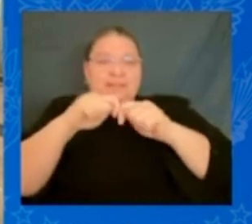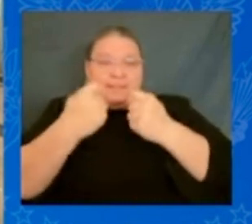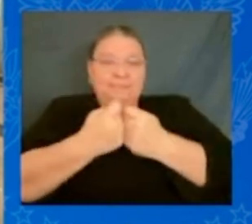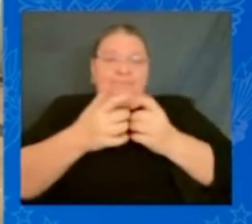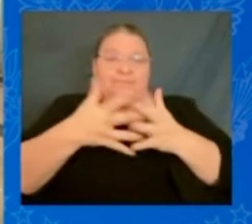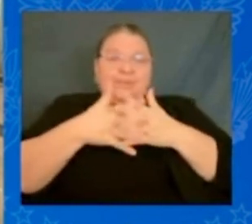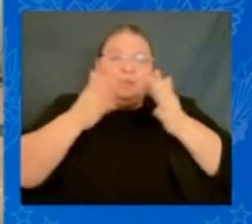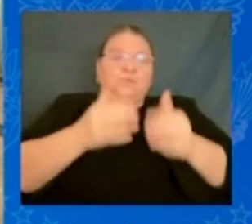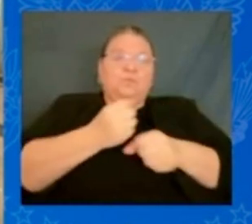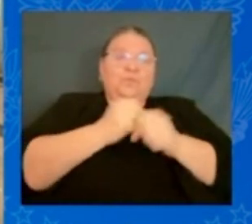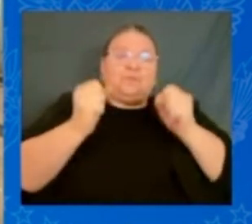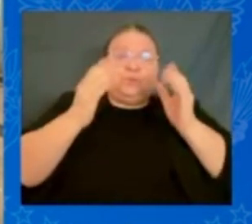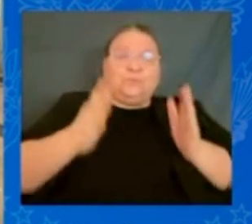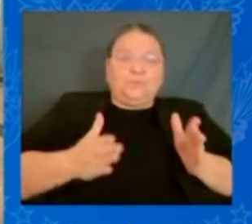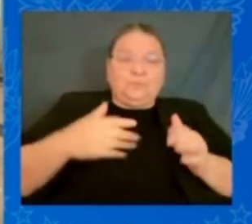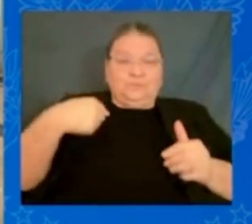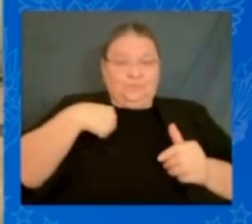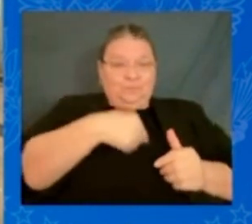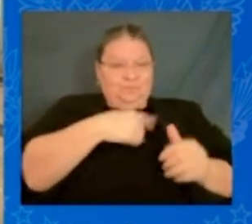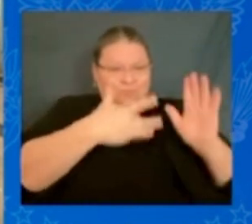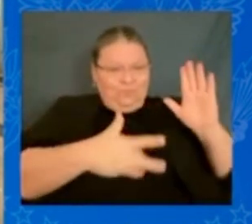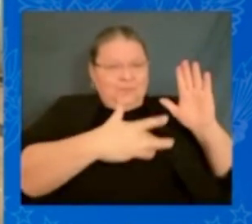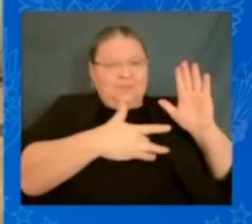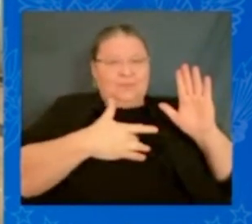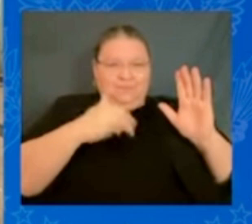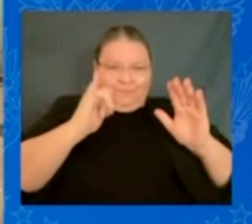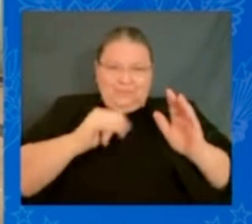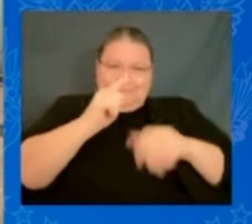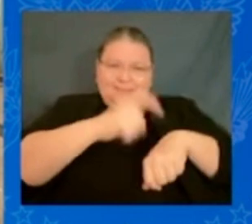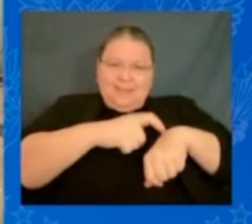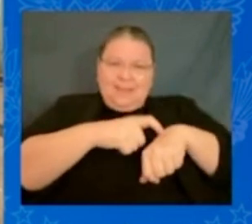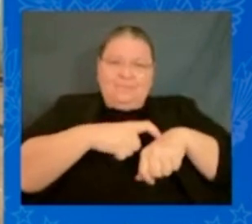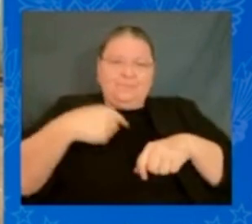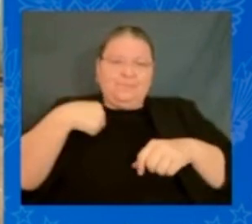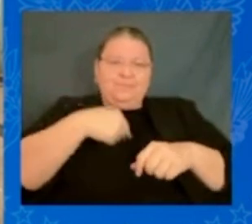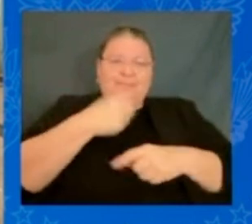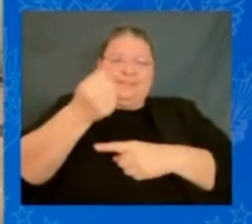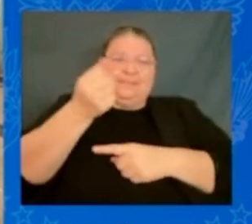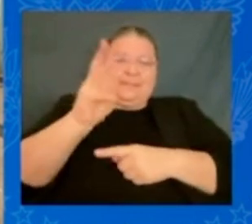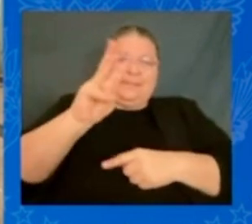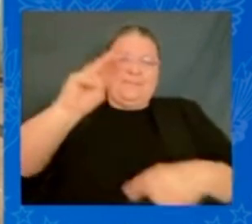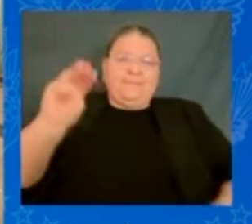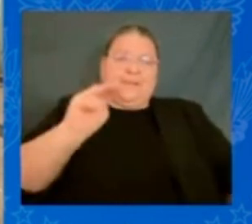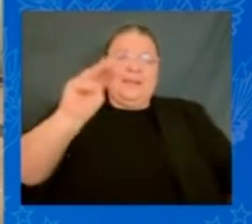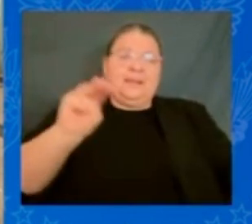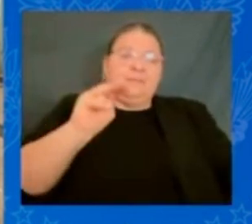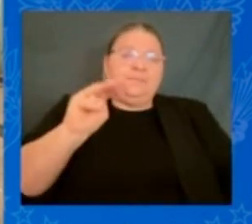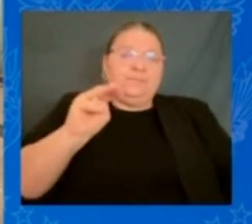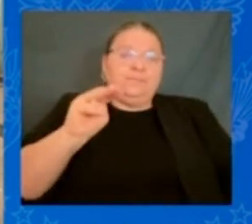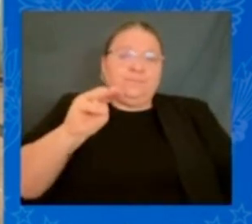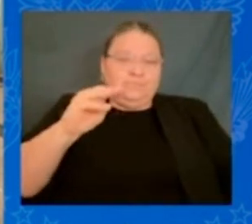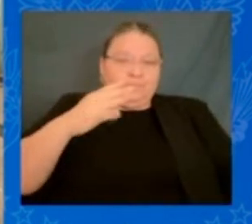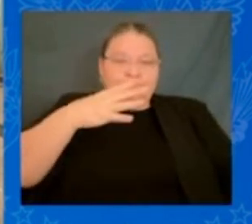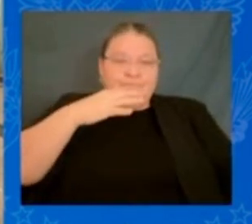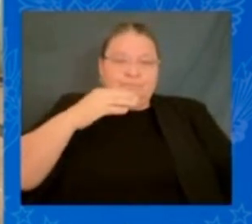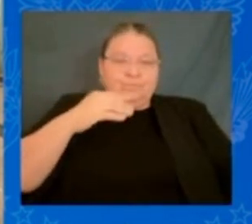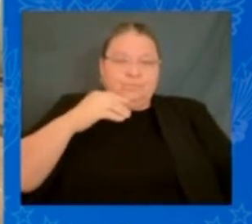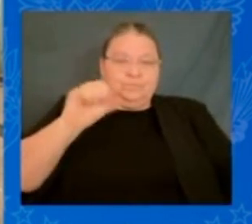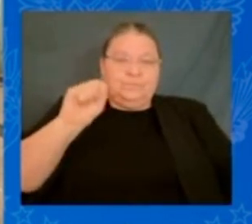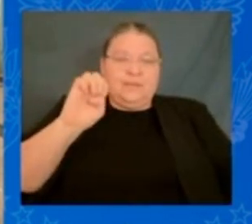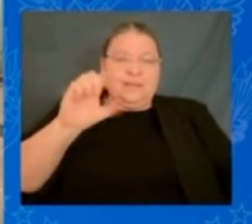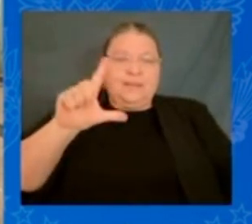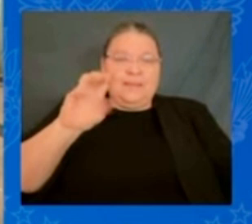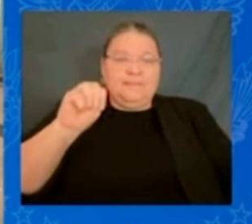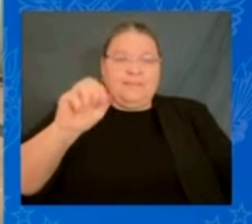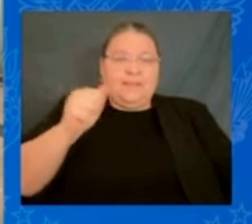That has provided $60 million to Selma and Dallas County directly. One of the things, having been a county official